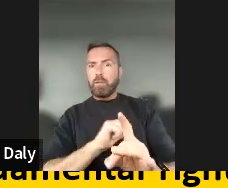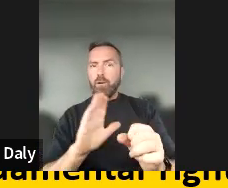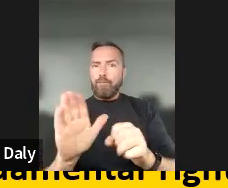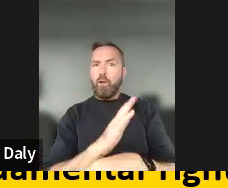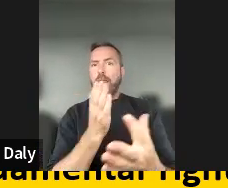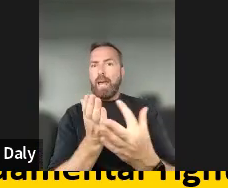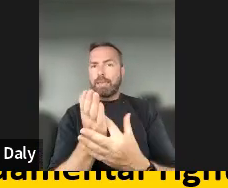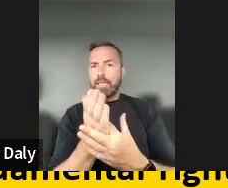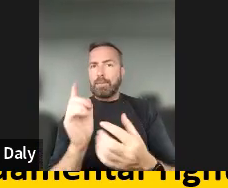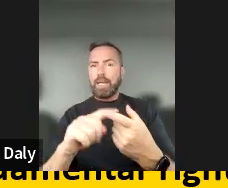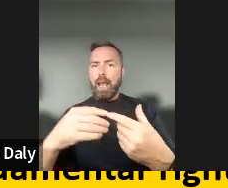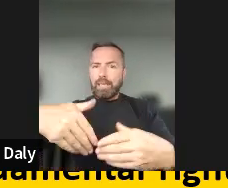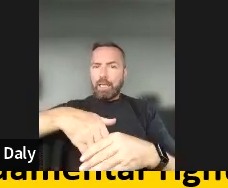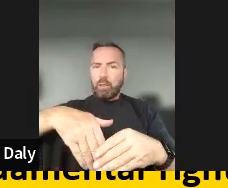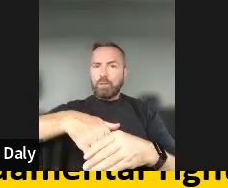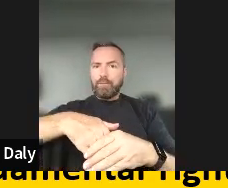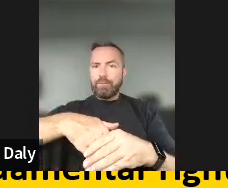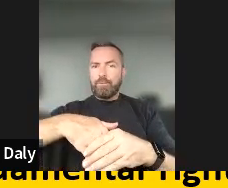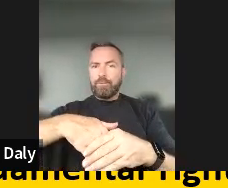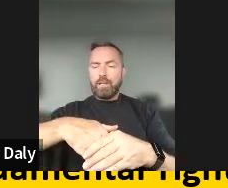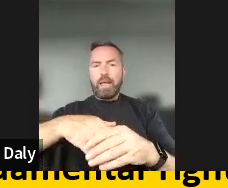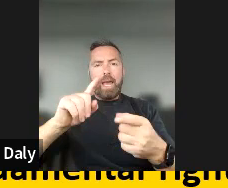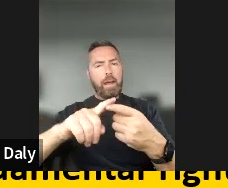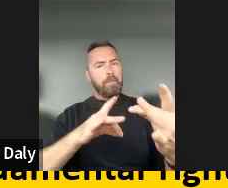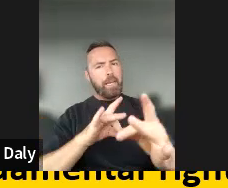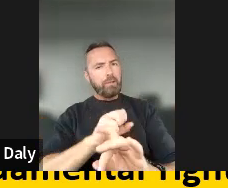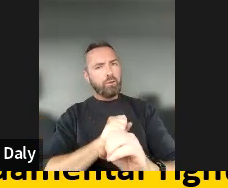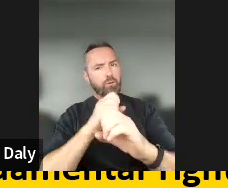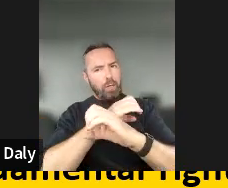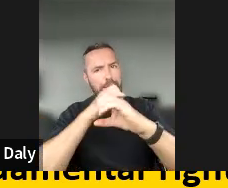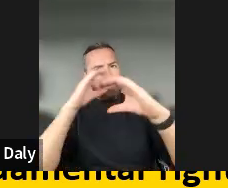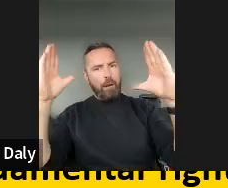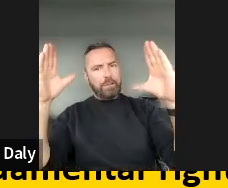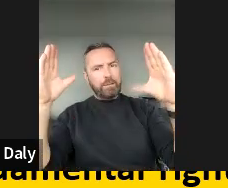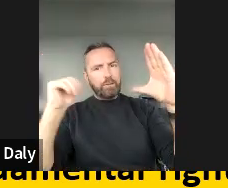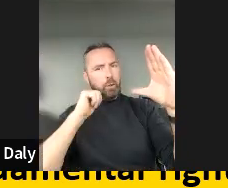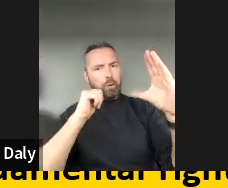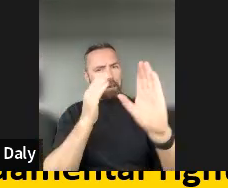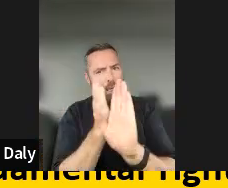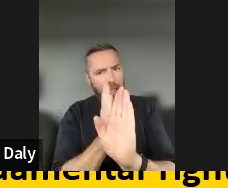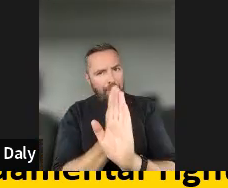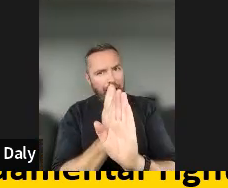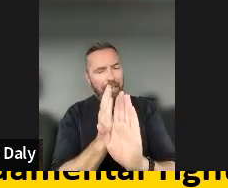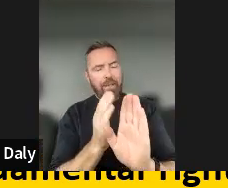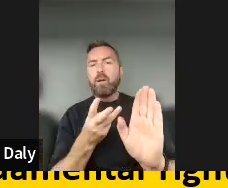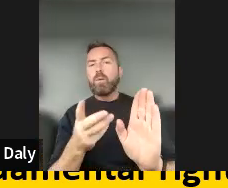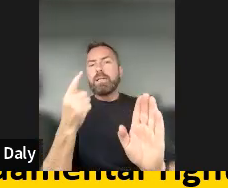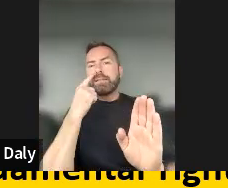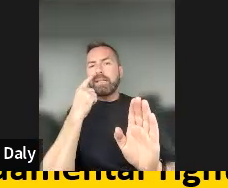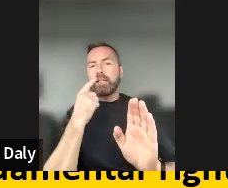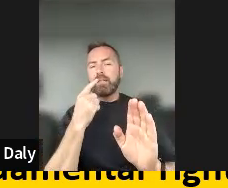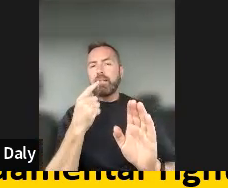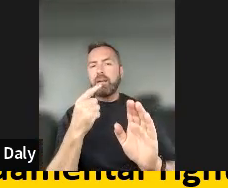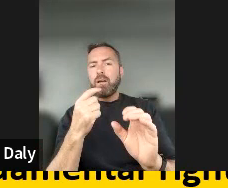ensuring inclusiveness and ensuring transparency, and you will see that actually the result of our whole crowdsourcing process